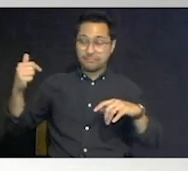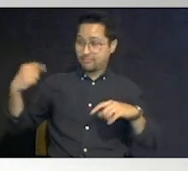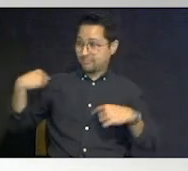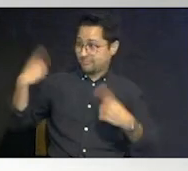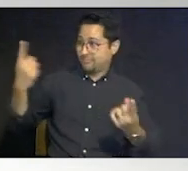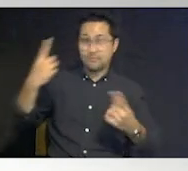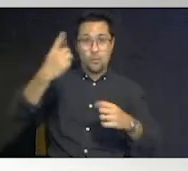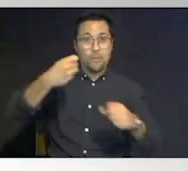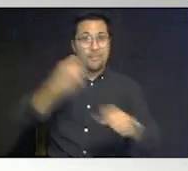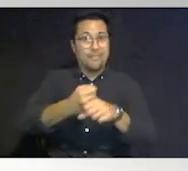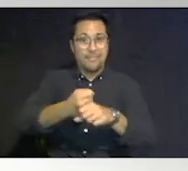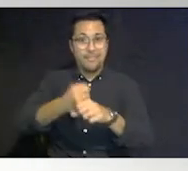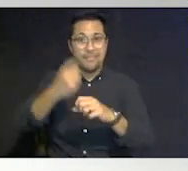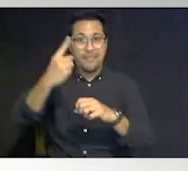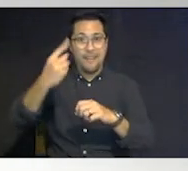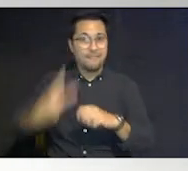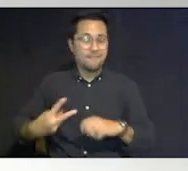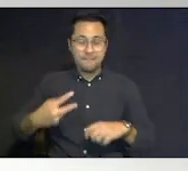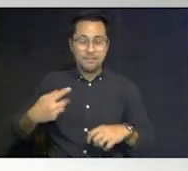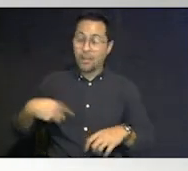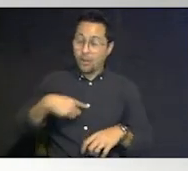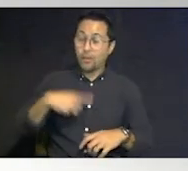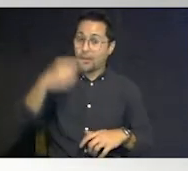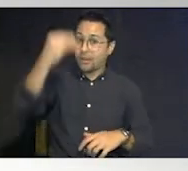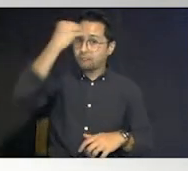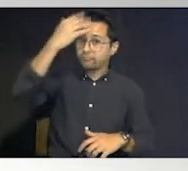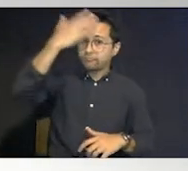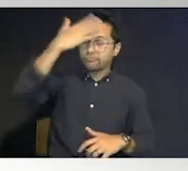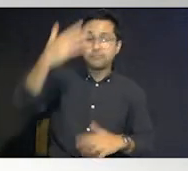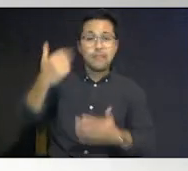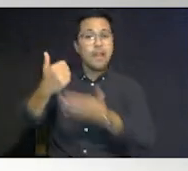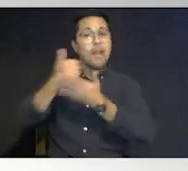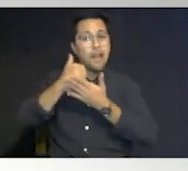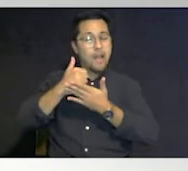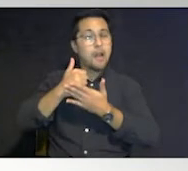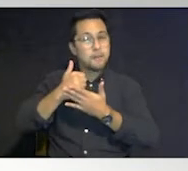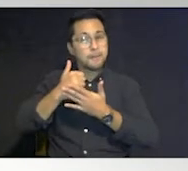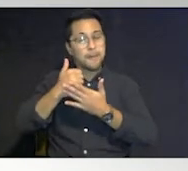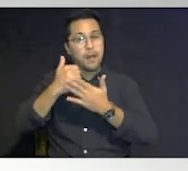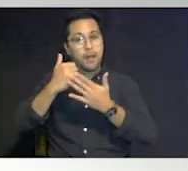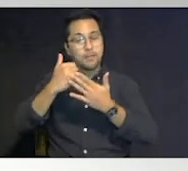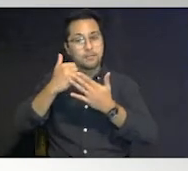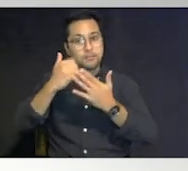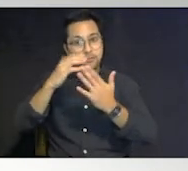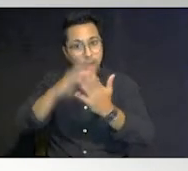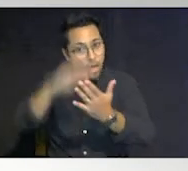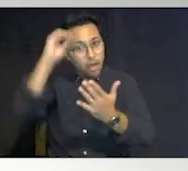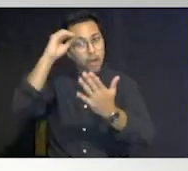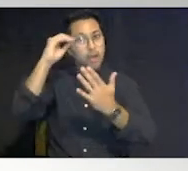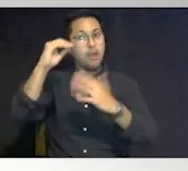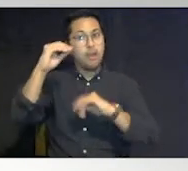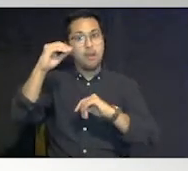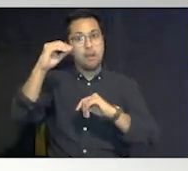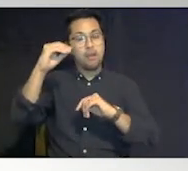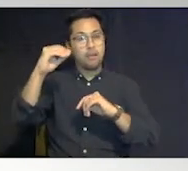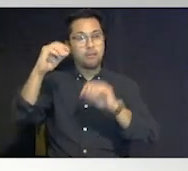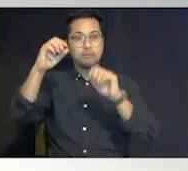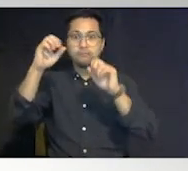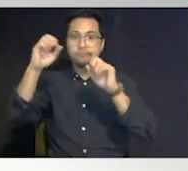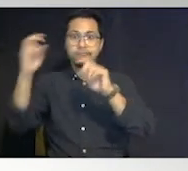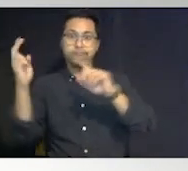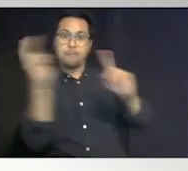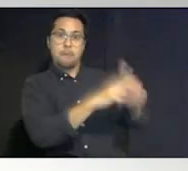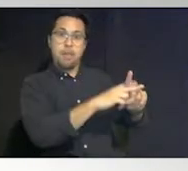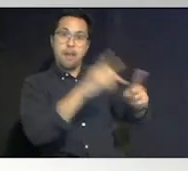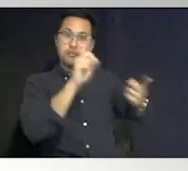that we can learn from to help us be stronger as we face the natural disasters in florida mobility